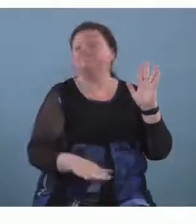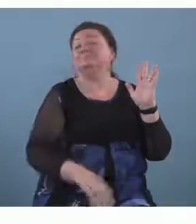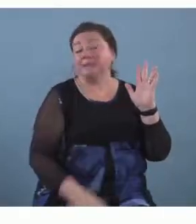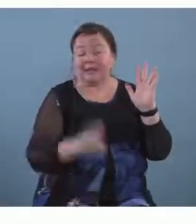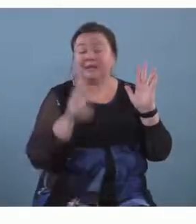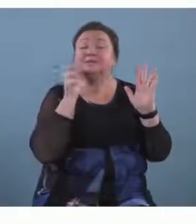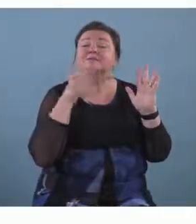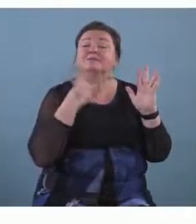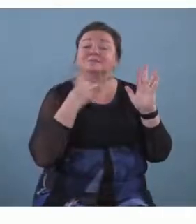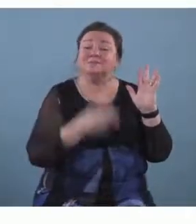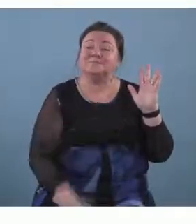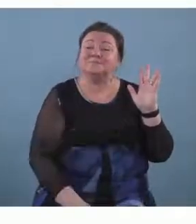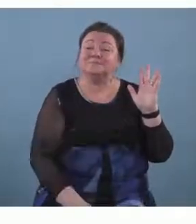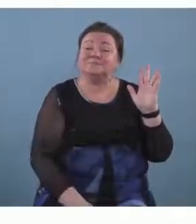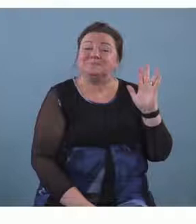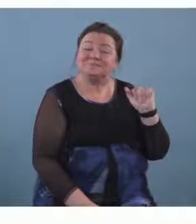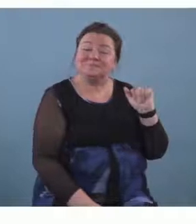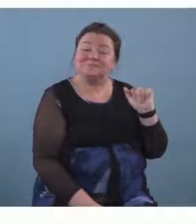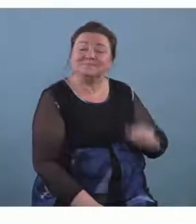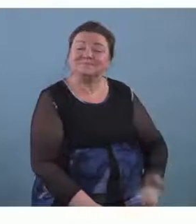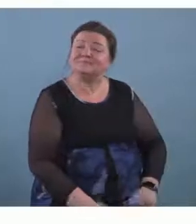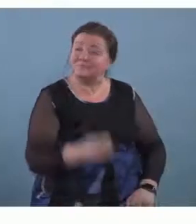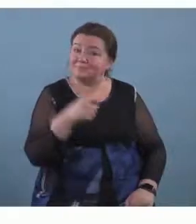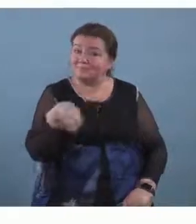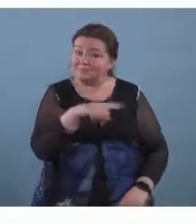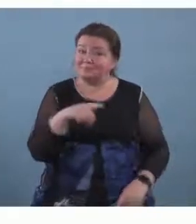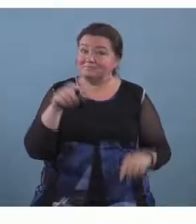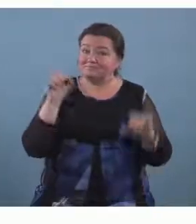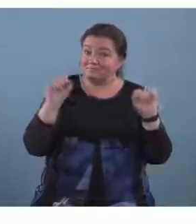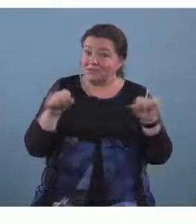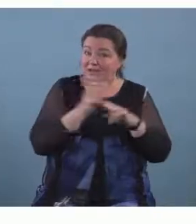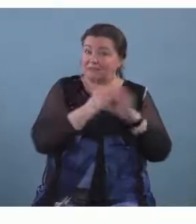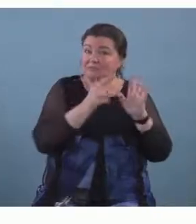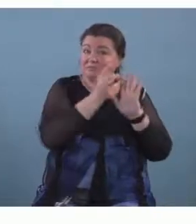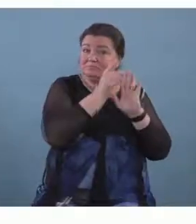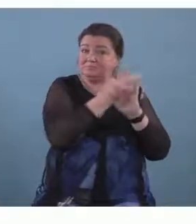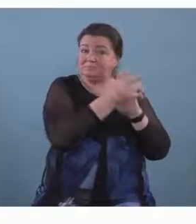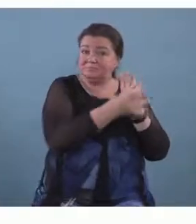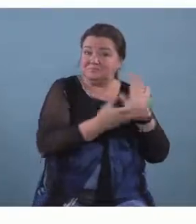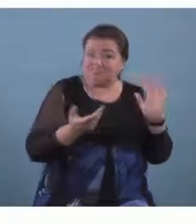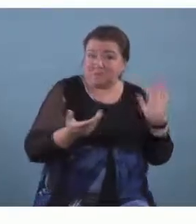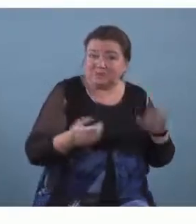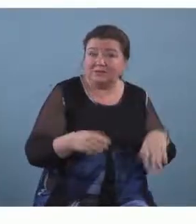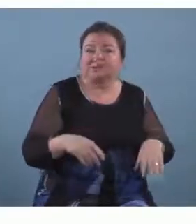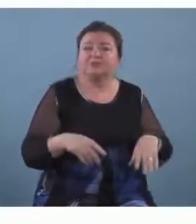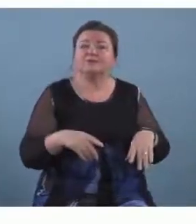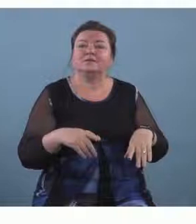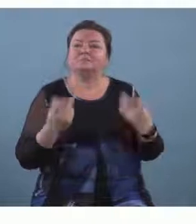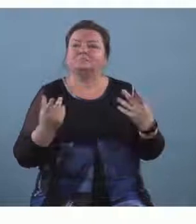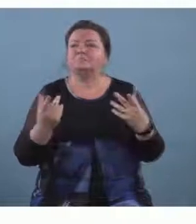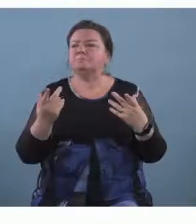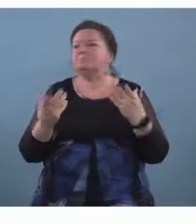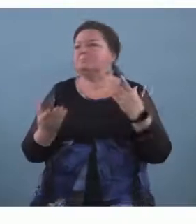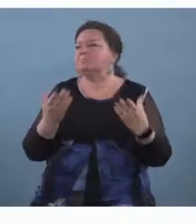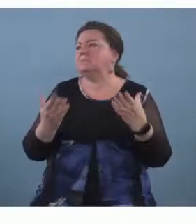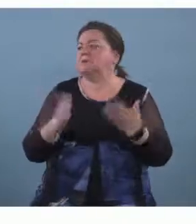and so you could be um going around uh in an environment it could be in